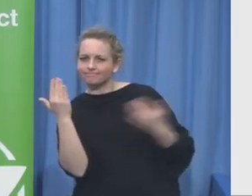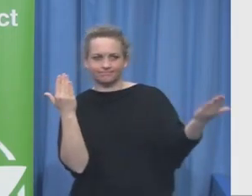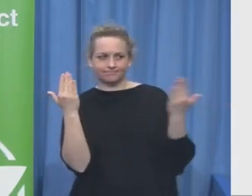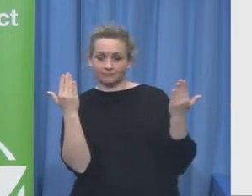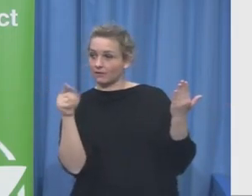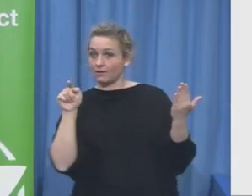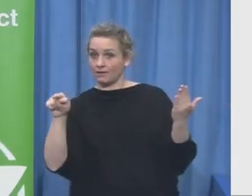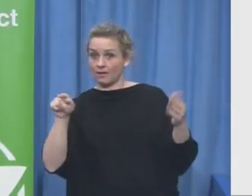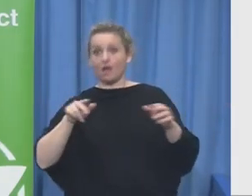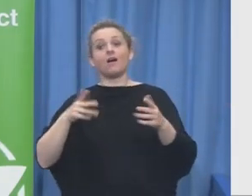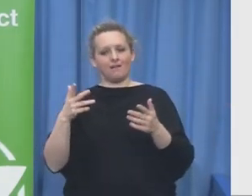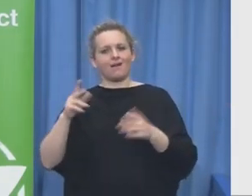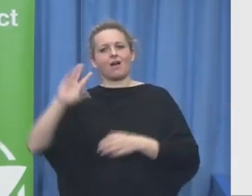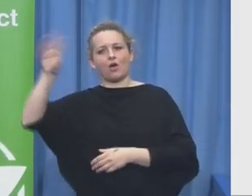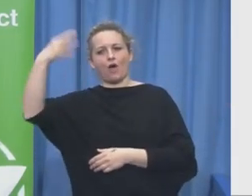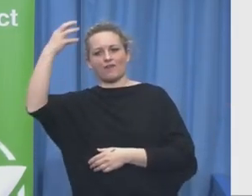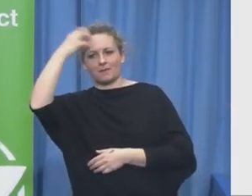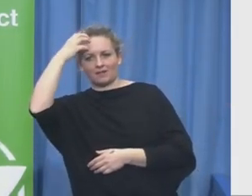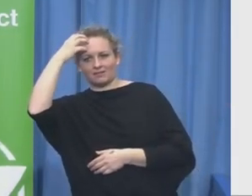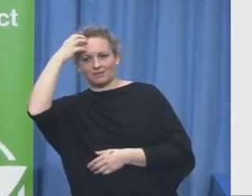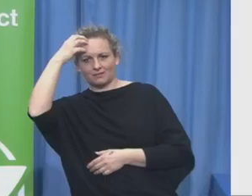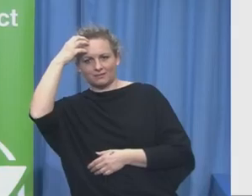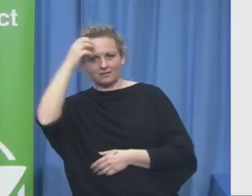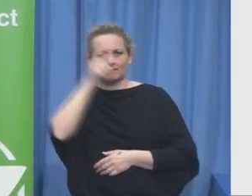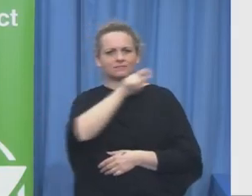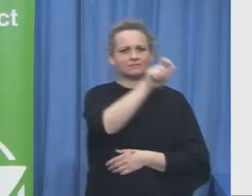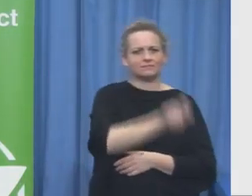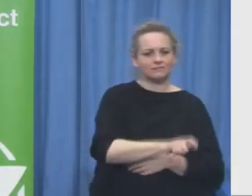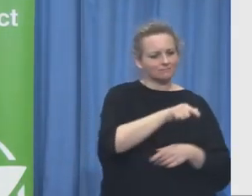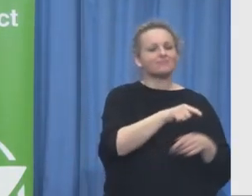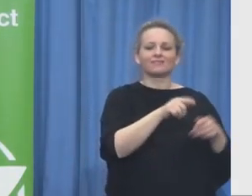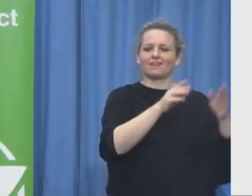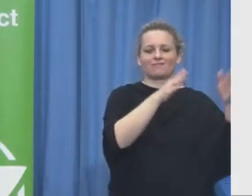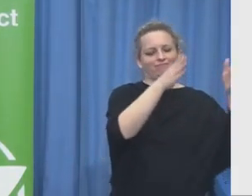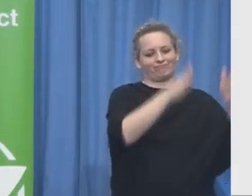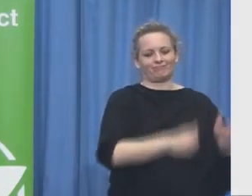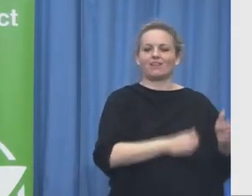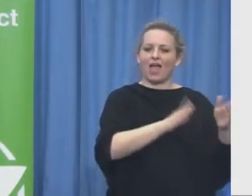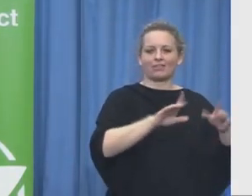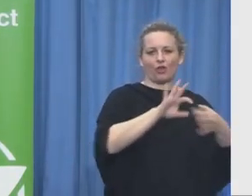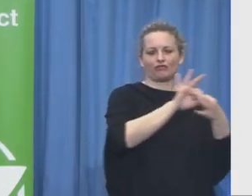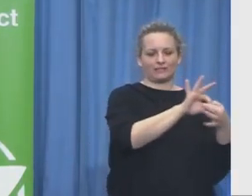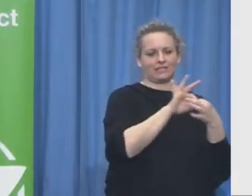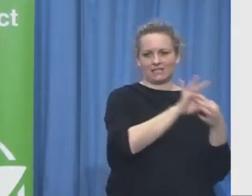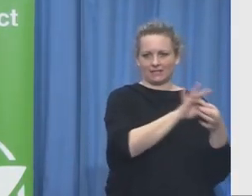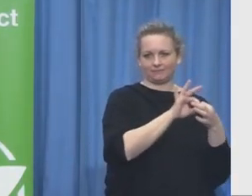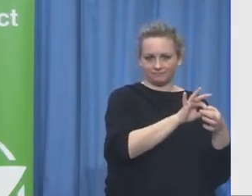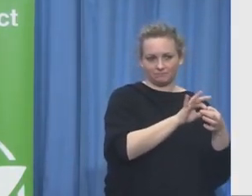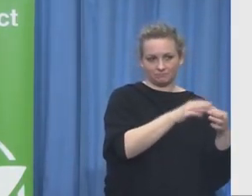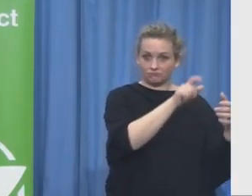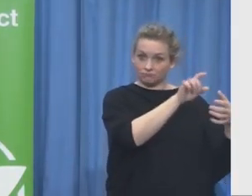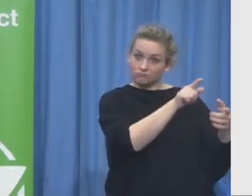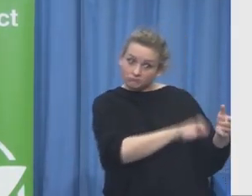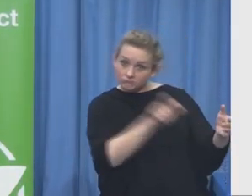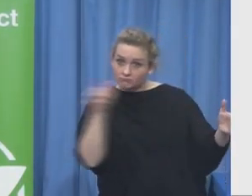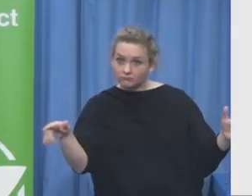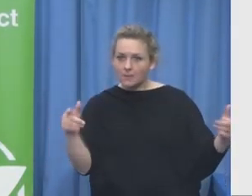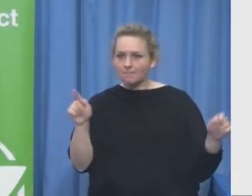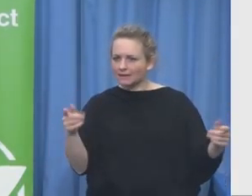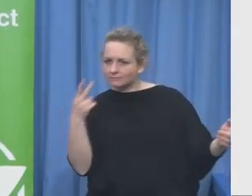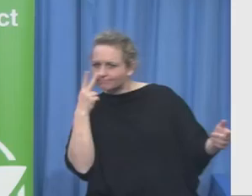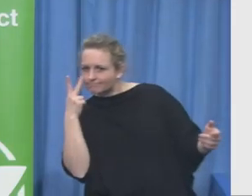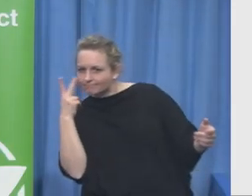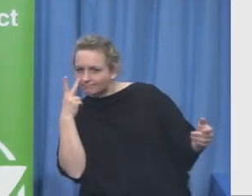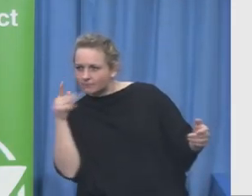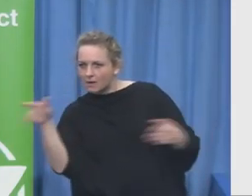it and worthwhile to invest in is because no one of us from the foundations world or the business world can